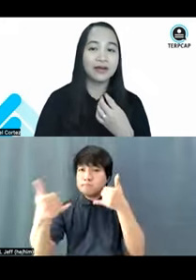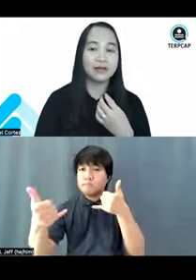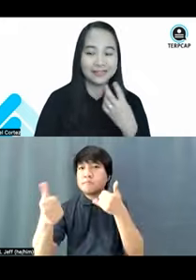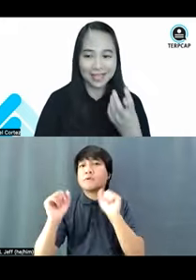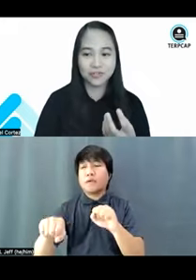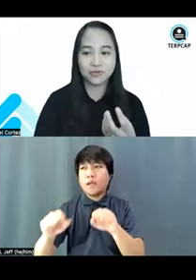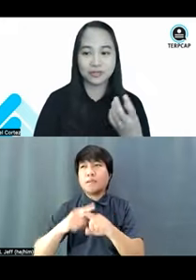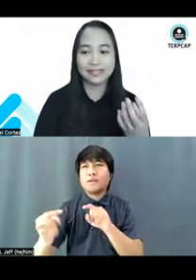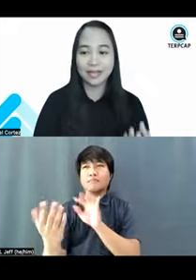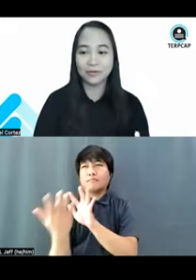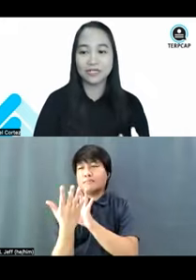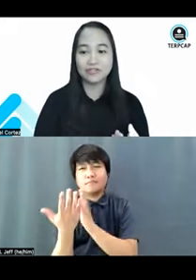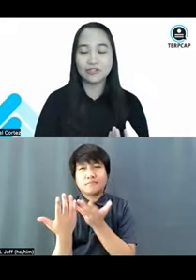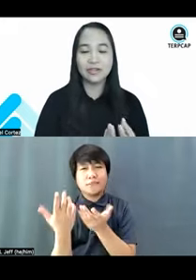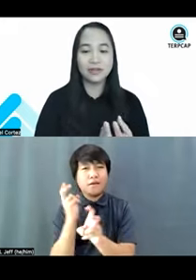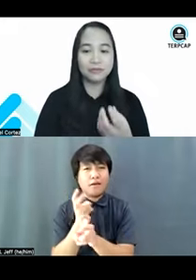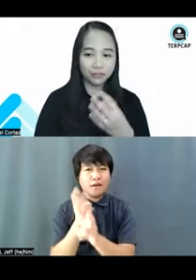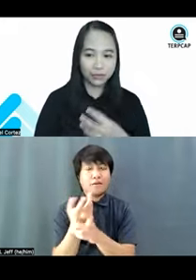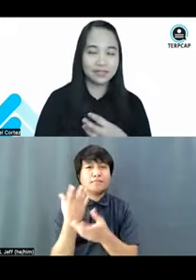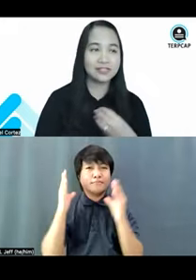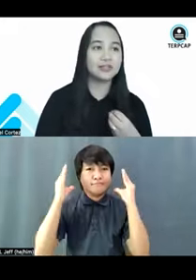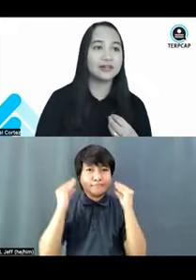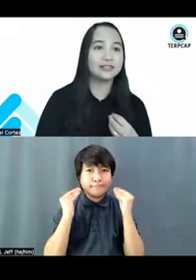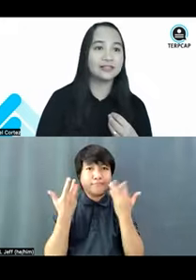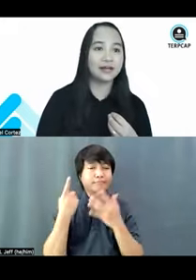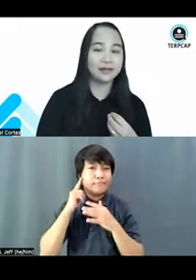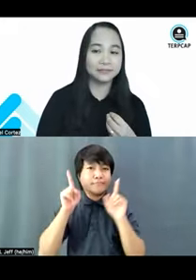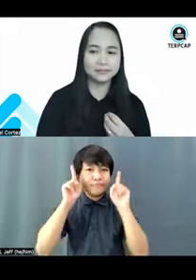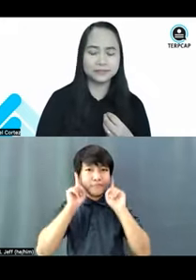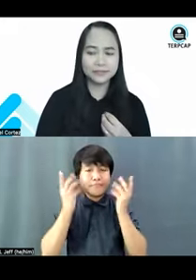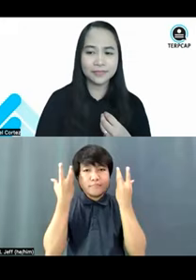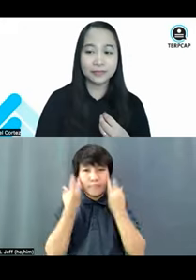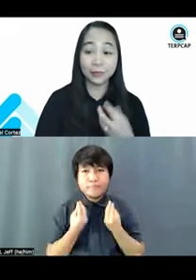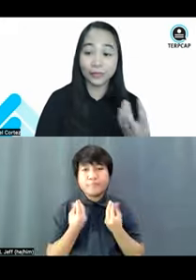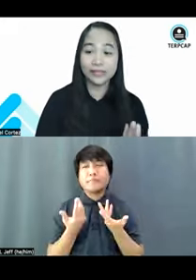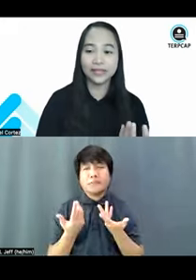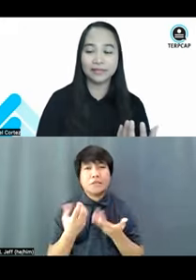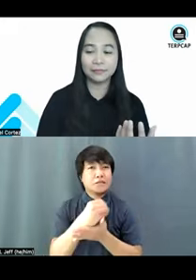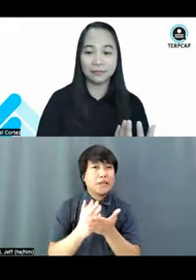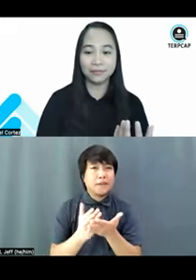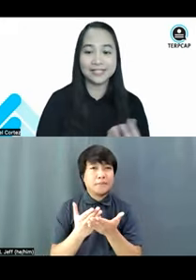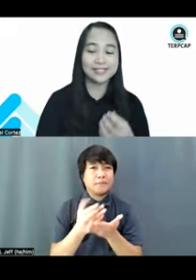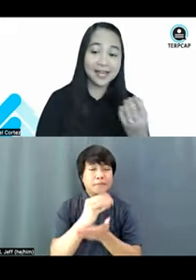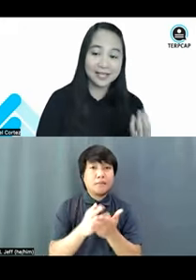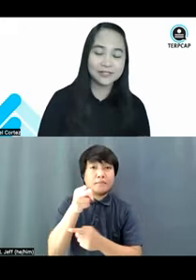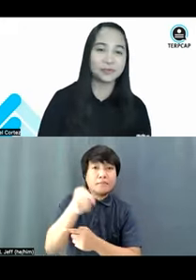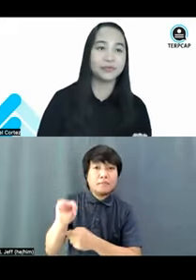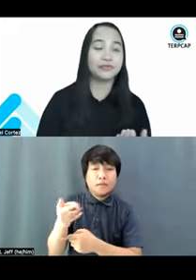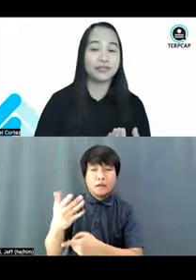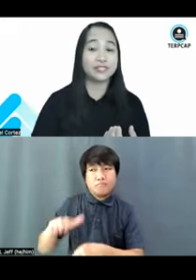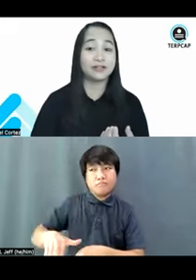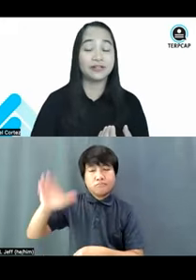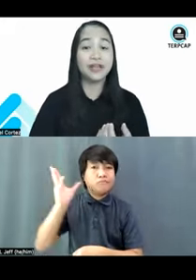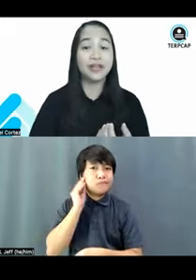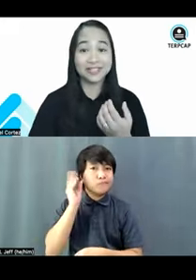natural language before they start learning probably signs or